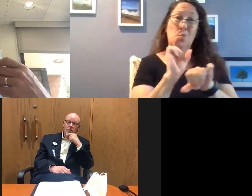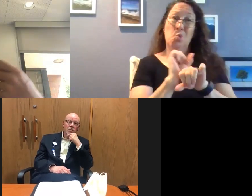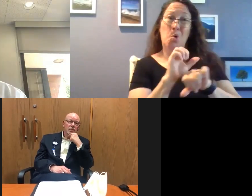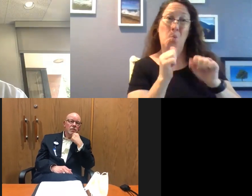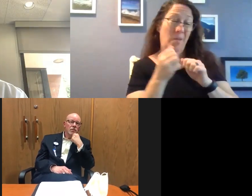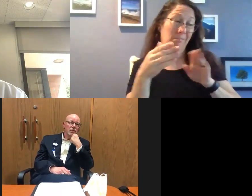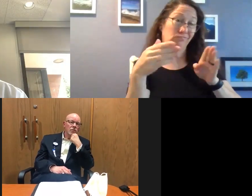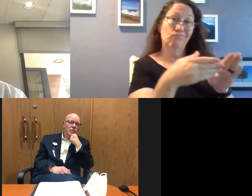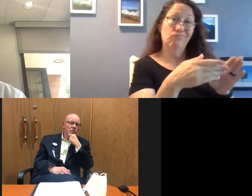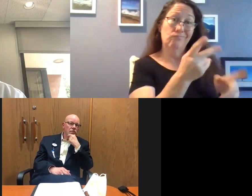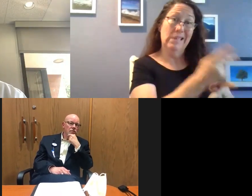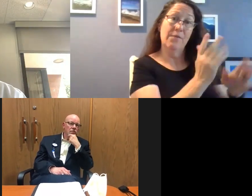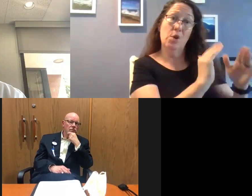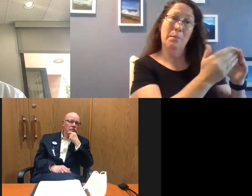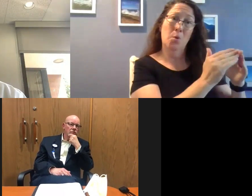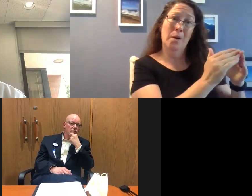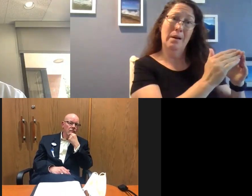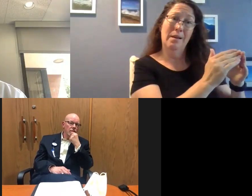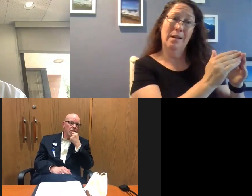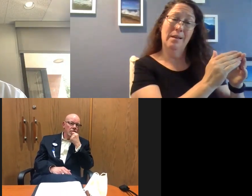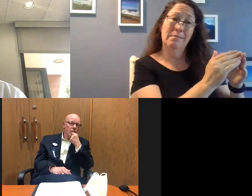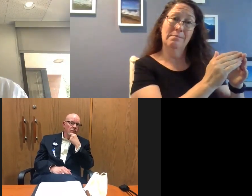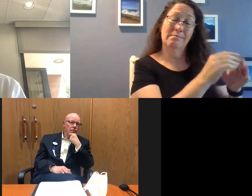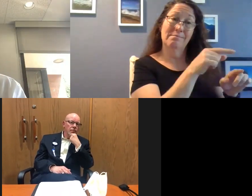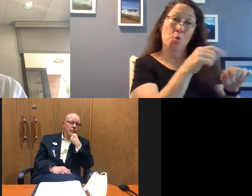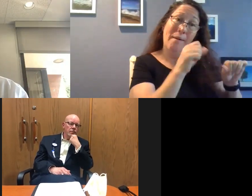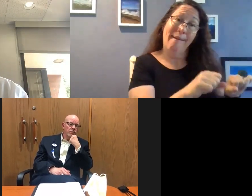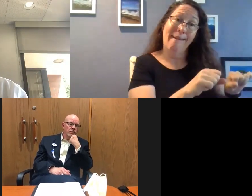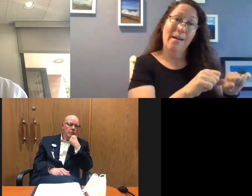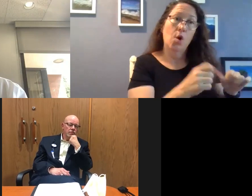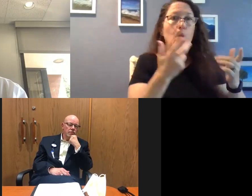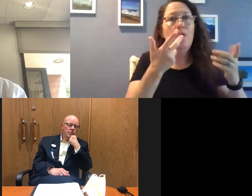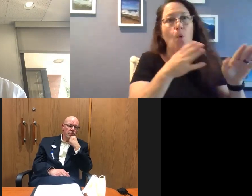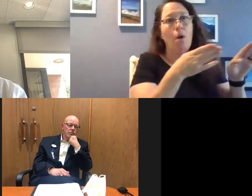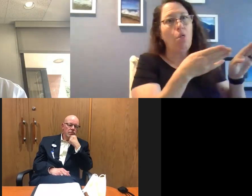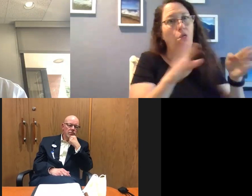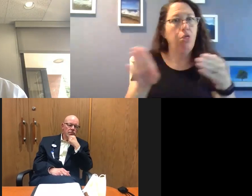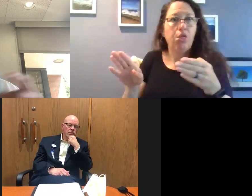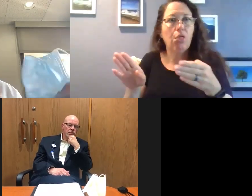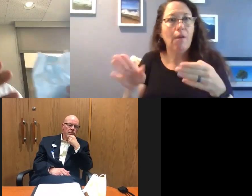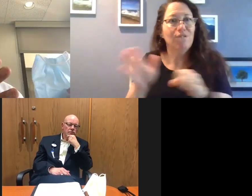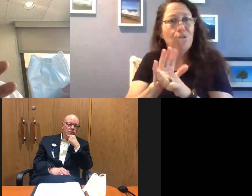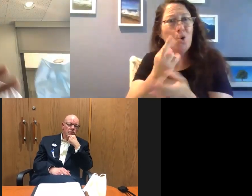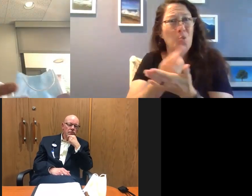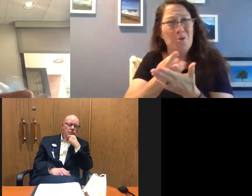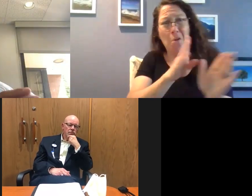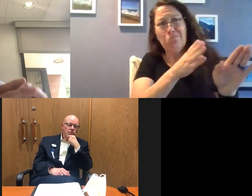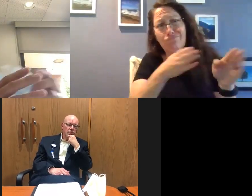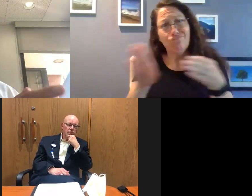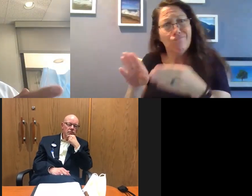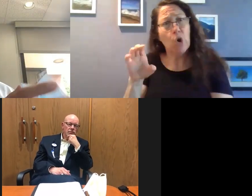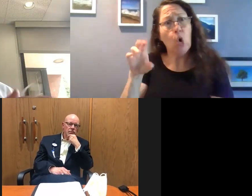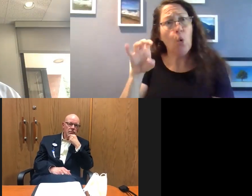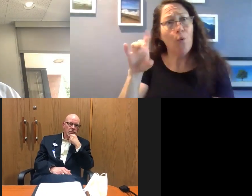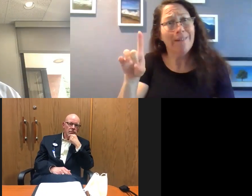which is care for the community when they need us. We really don't want to redirect our resources to care for